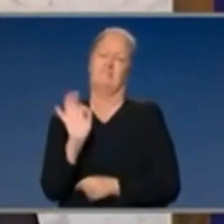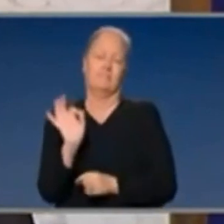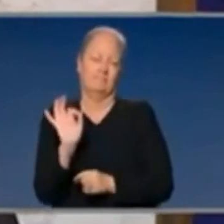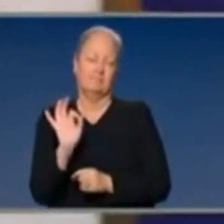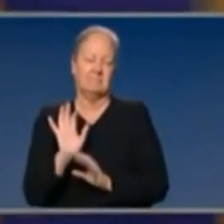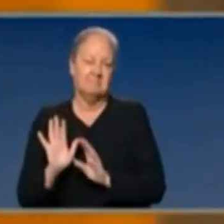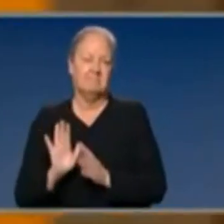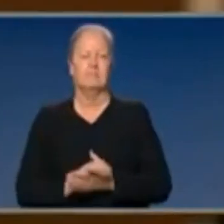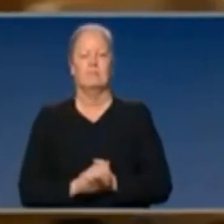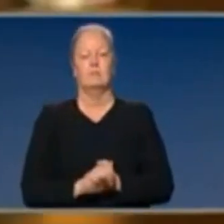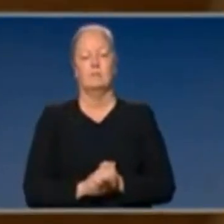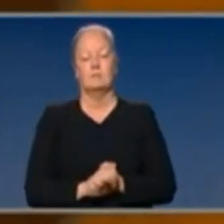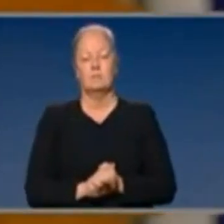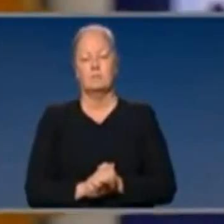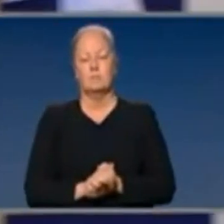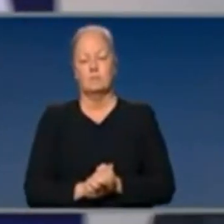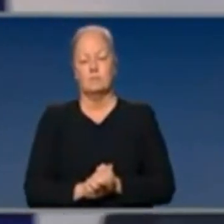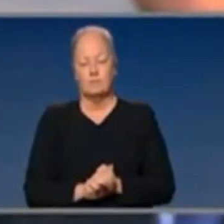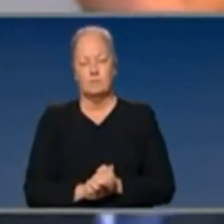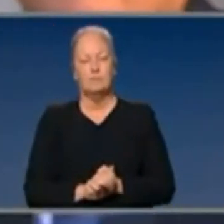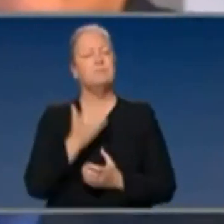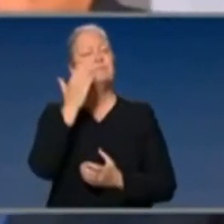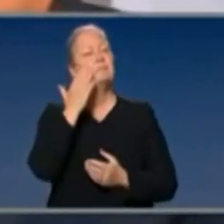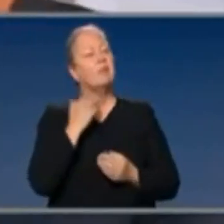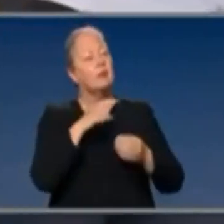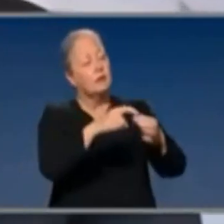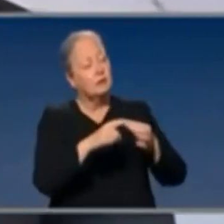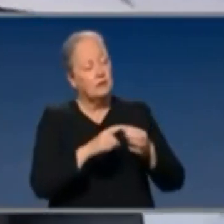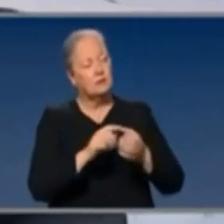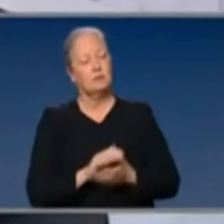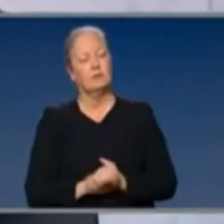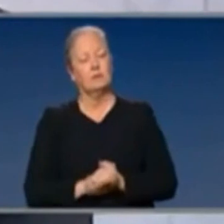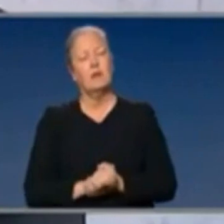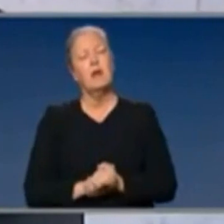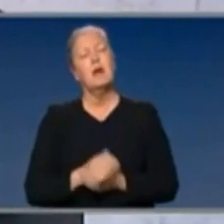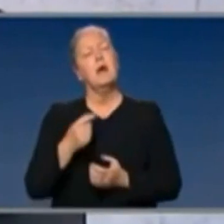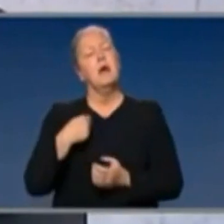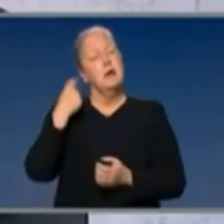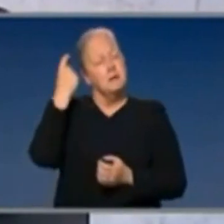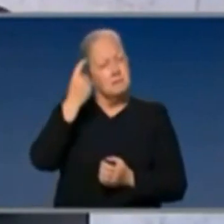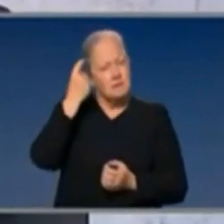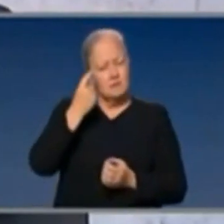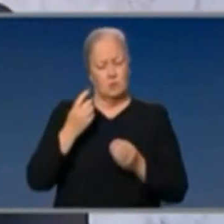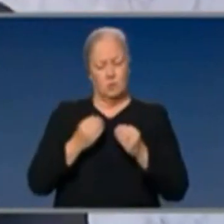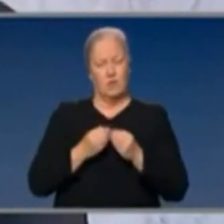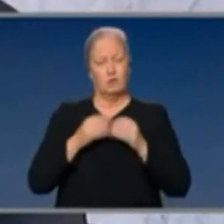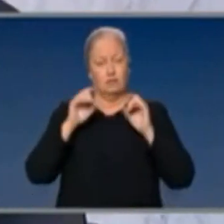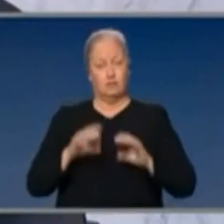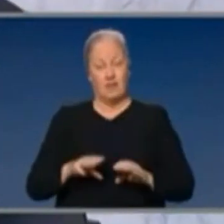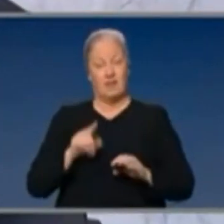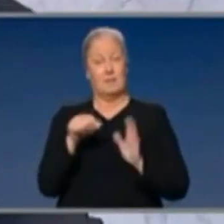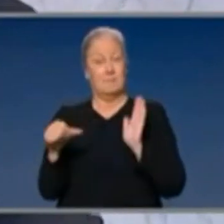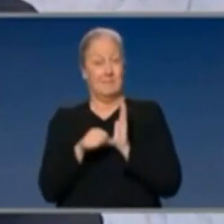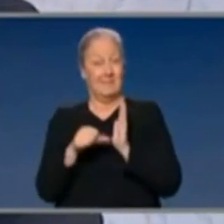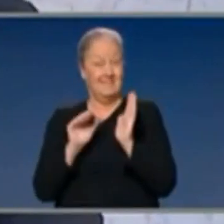deals with some of the other issues. The restrictions that Victoria are going to continue having on the nation's economy. You've